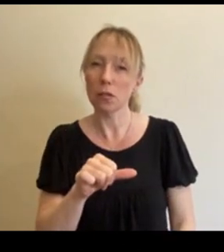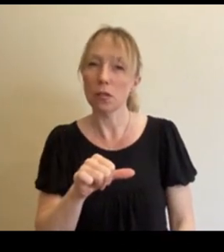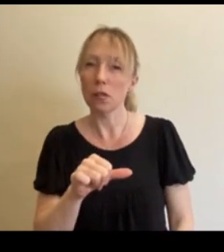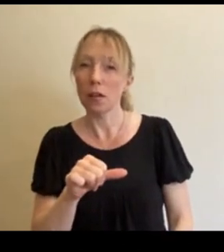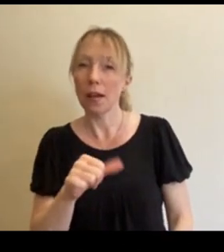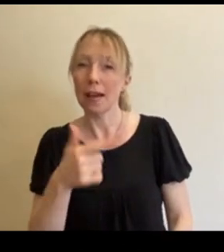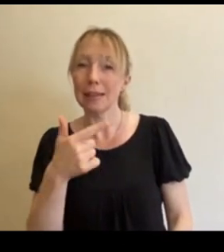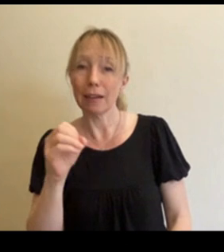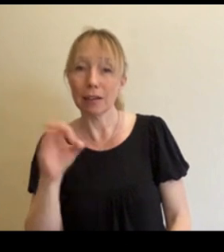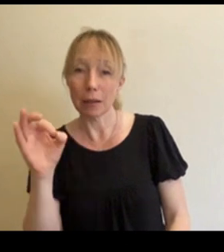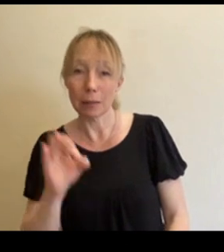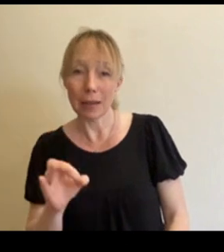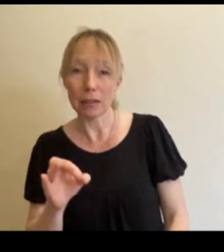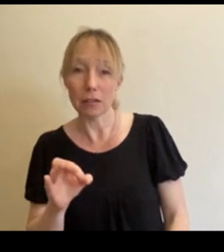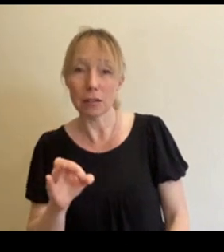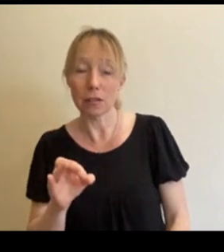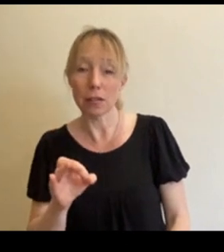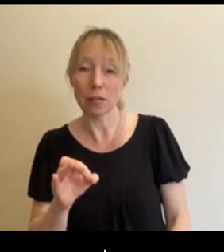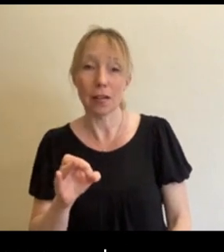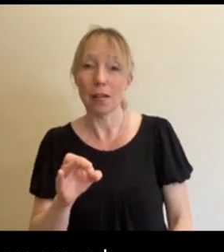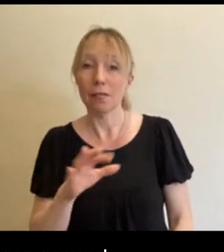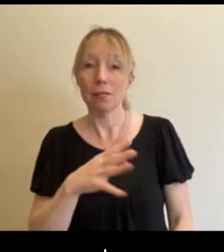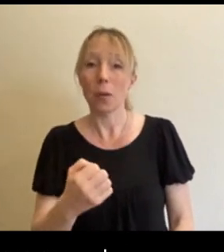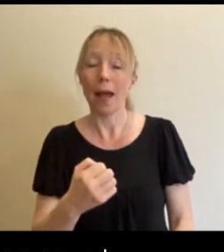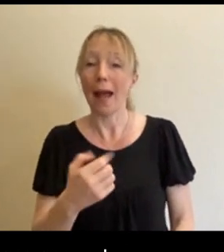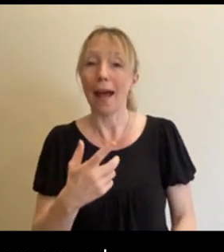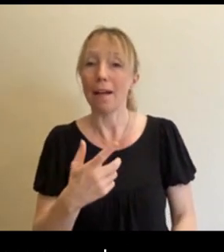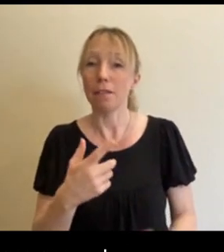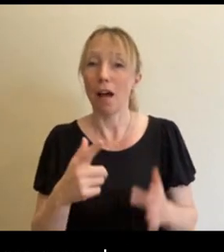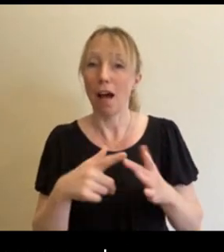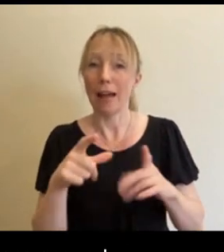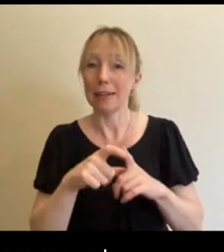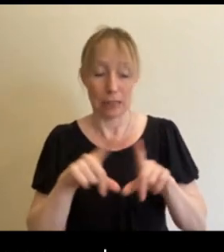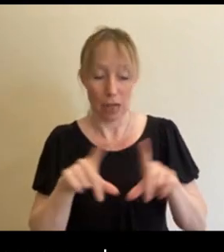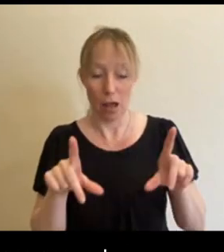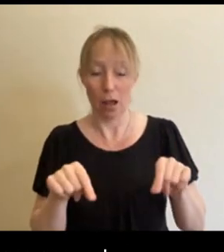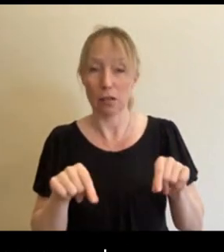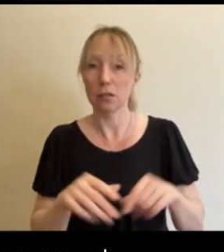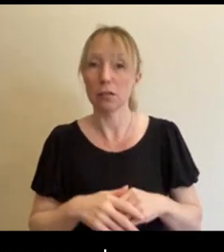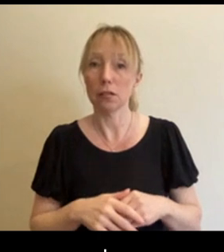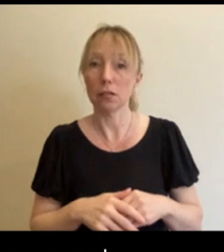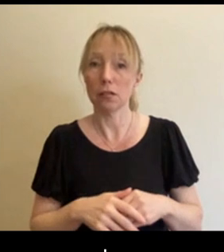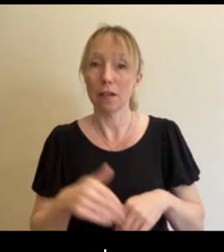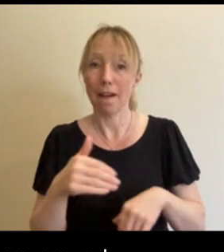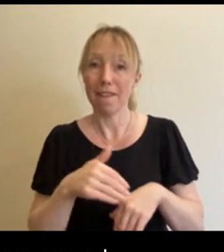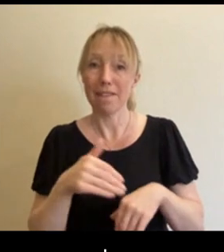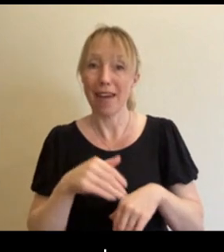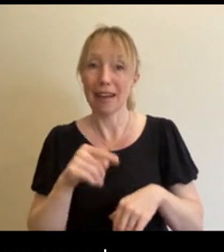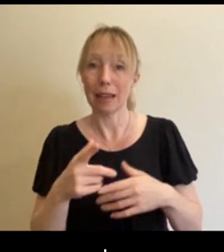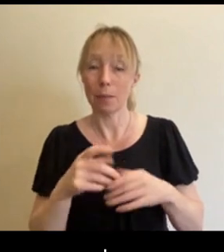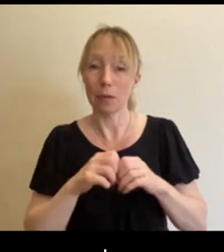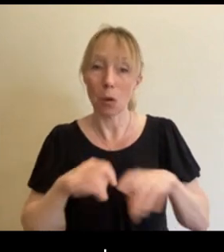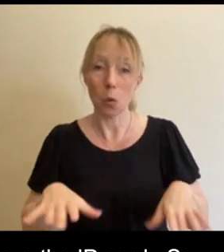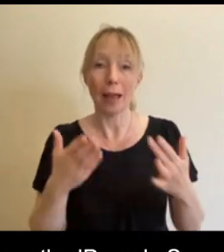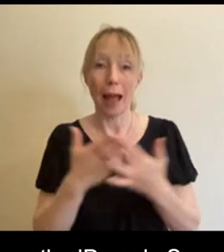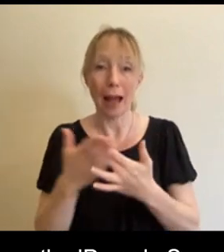% of them, they don't have the ID card. So it affected them to lose so many access,